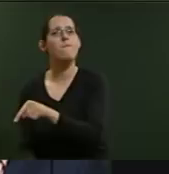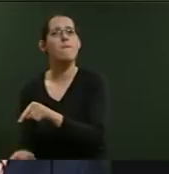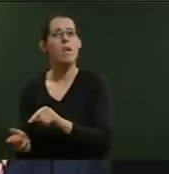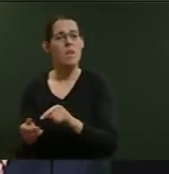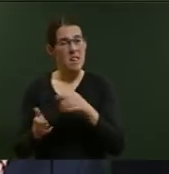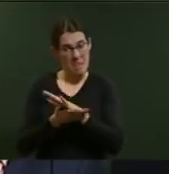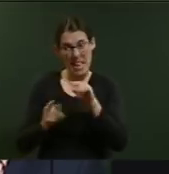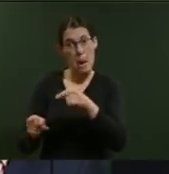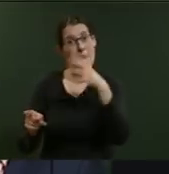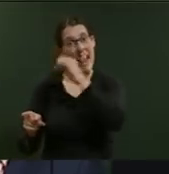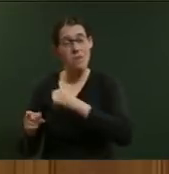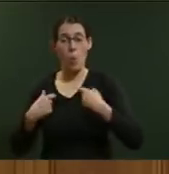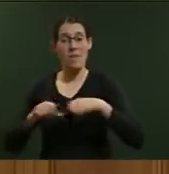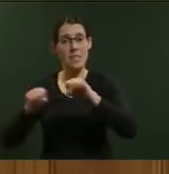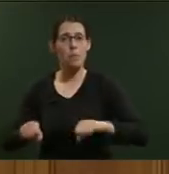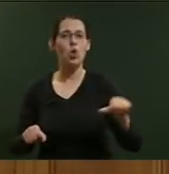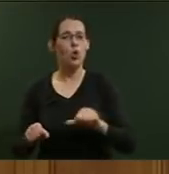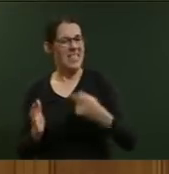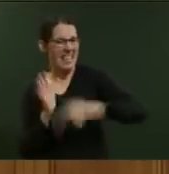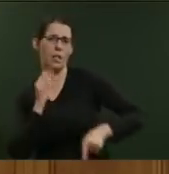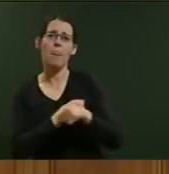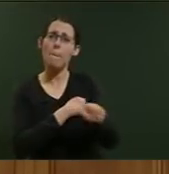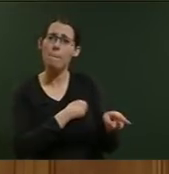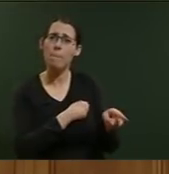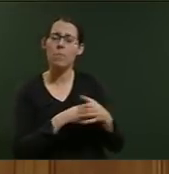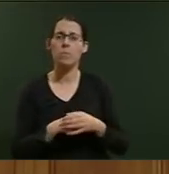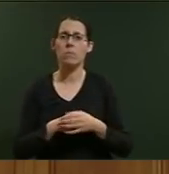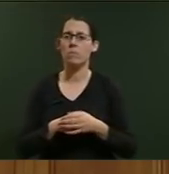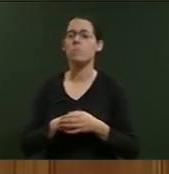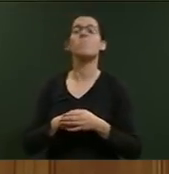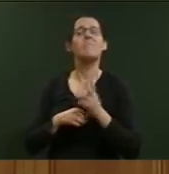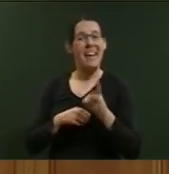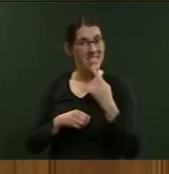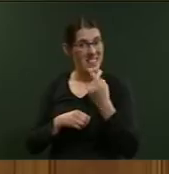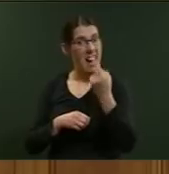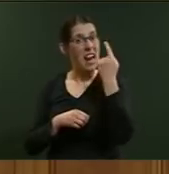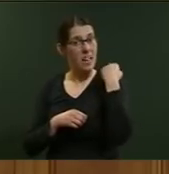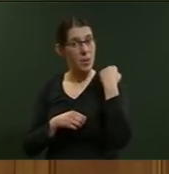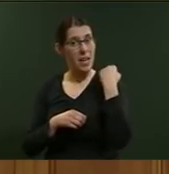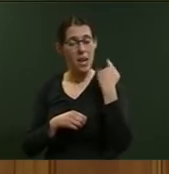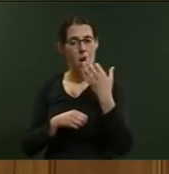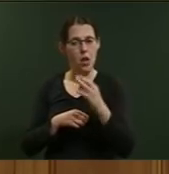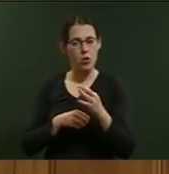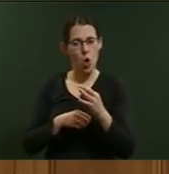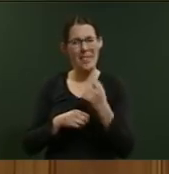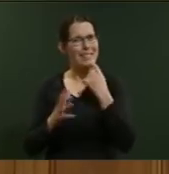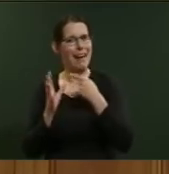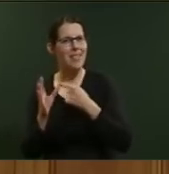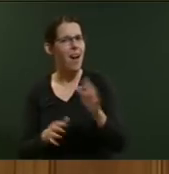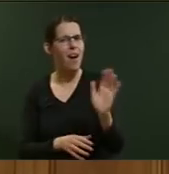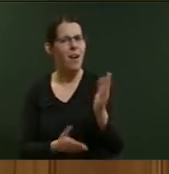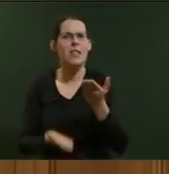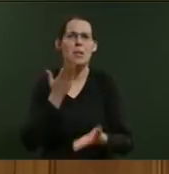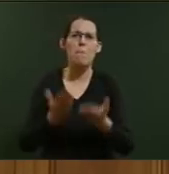Mr Speaker, again, as I said last week, it's not black and white. It depends on the